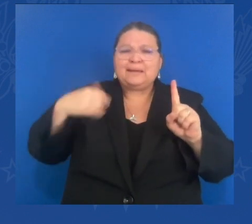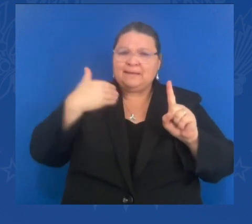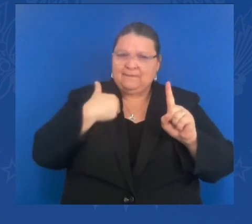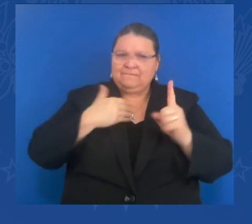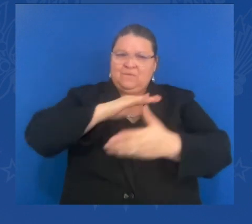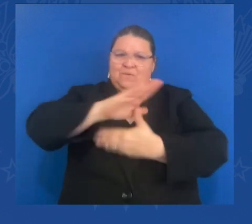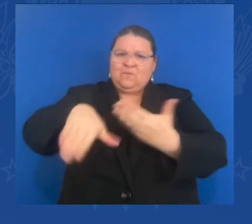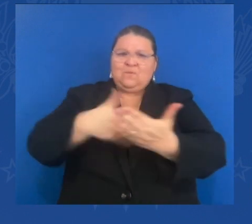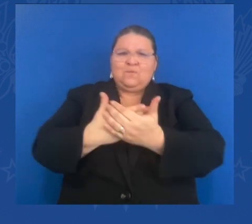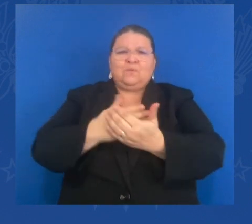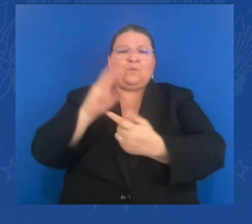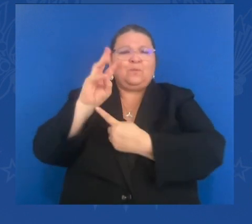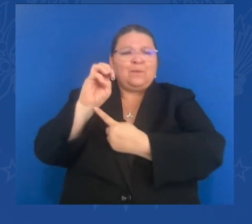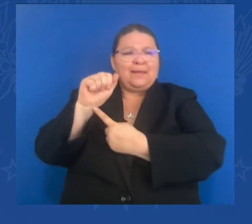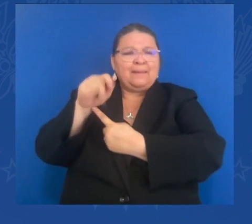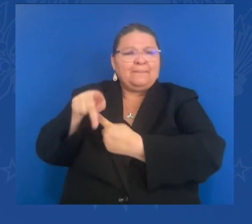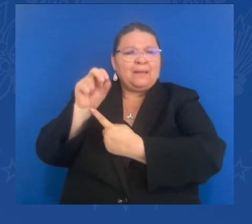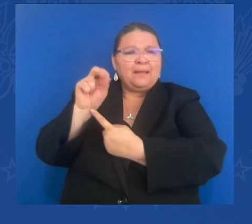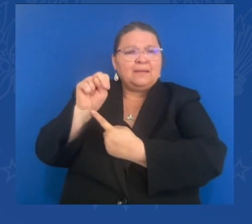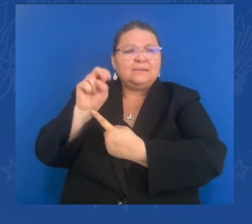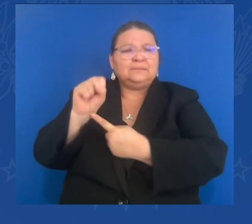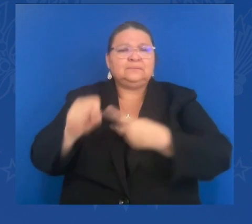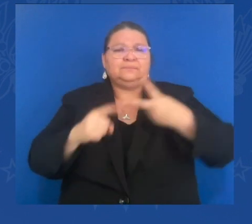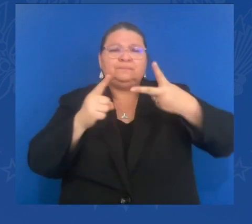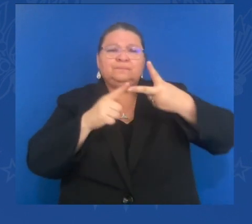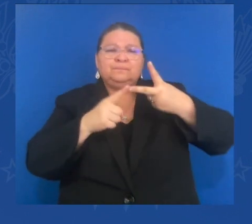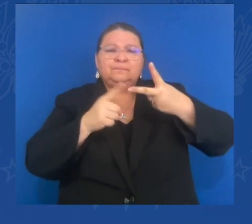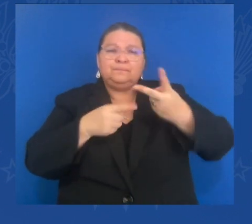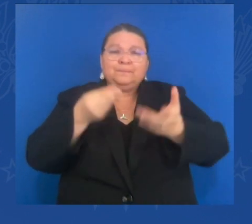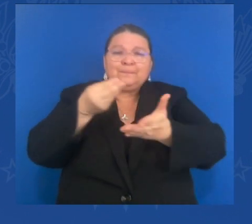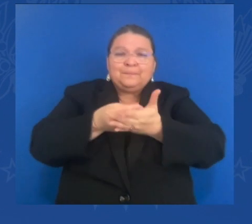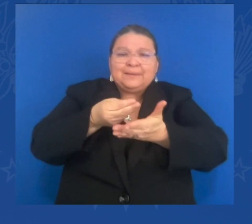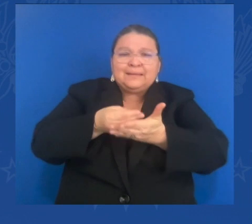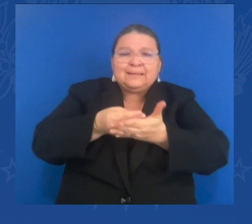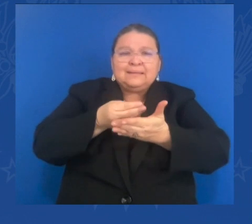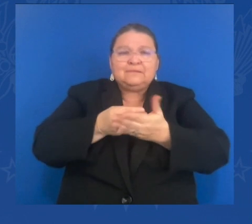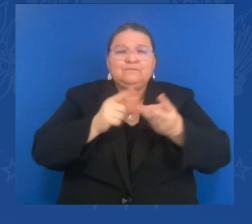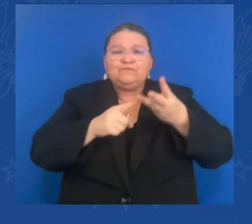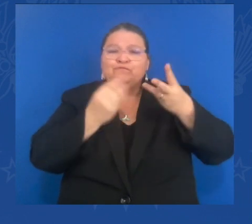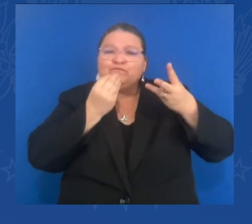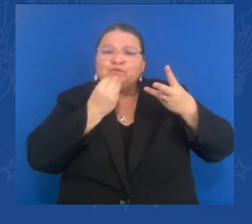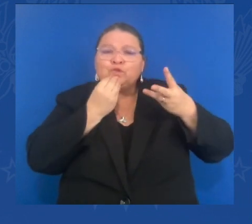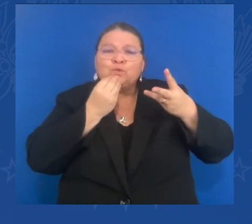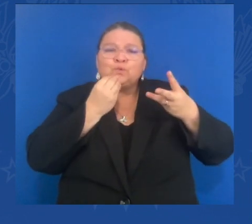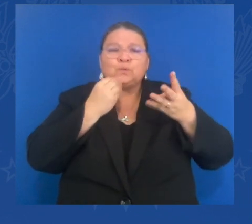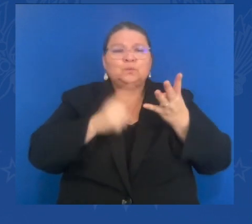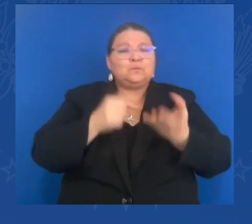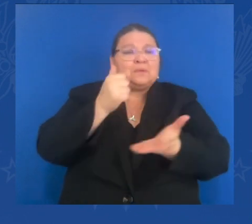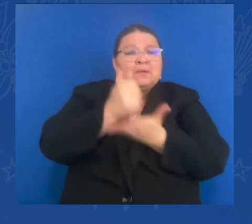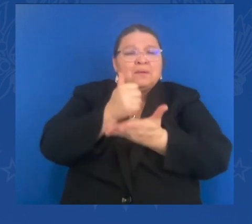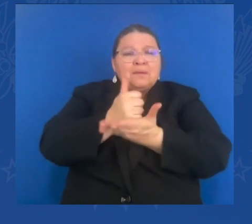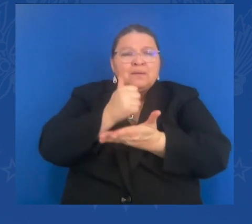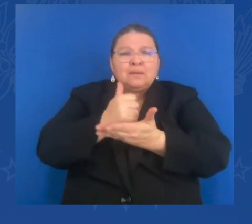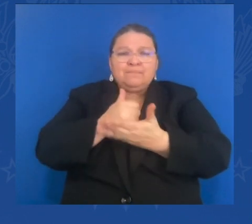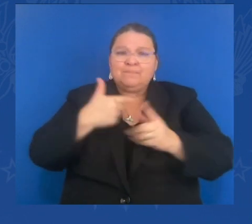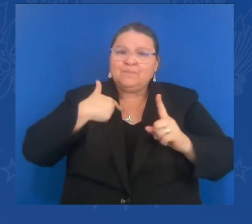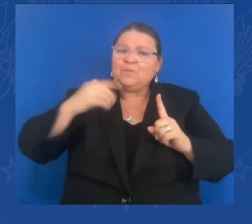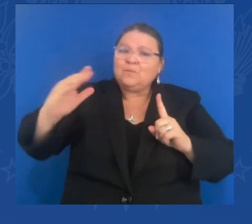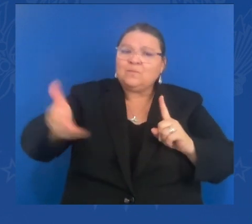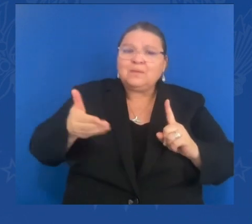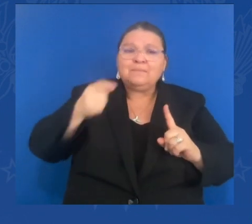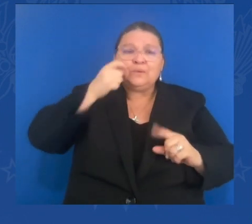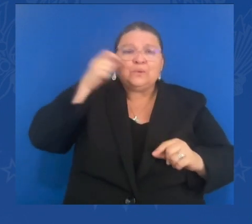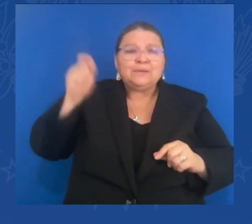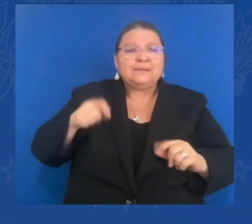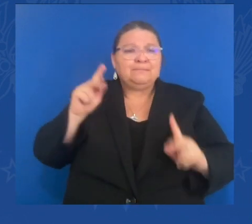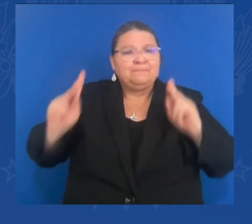money and food and aid to save the Ukrainian people. And I will welcome Ukrainian refugees. We should welcome them here with open arms if